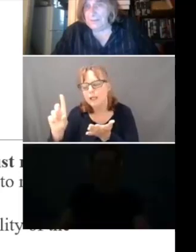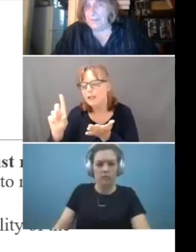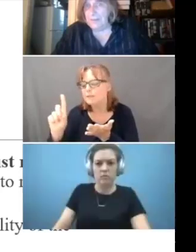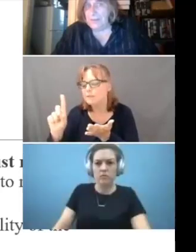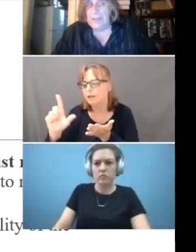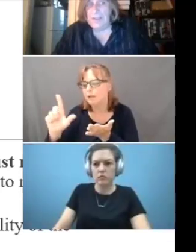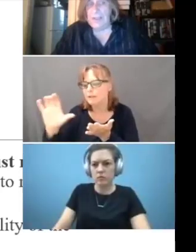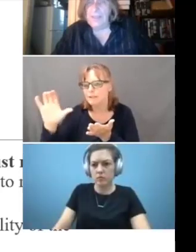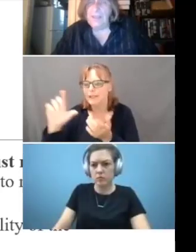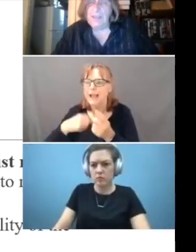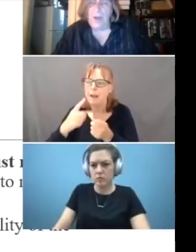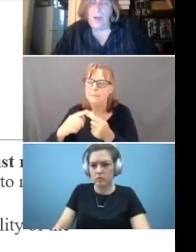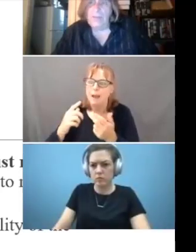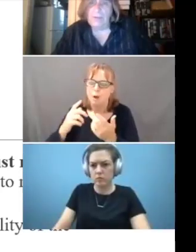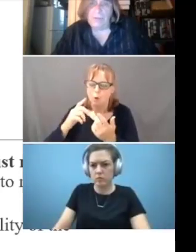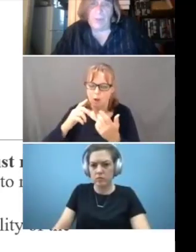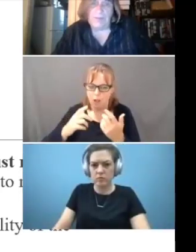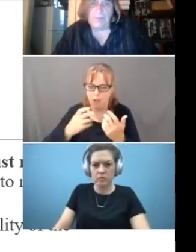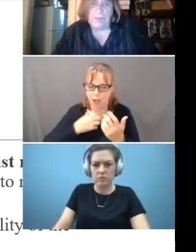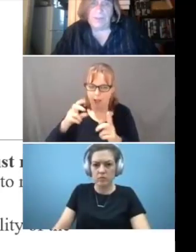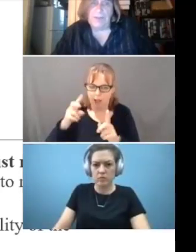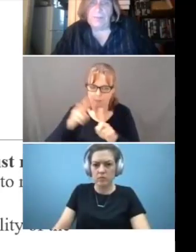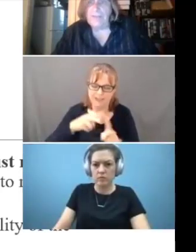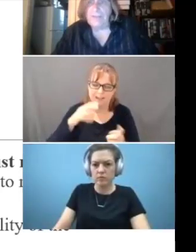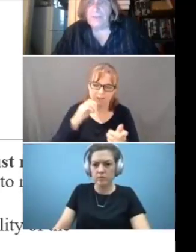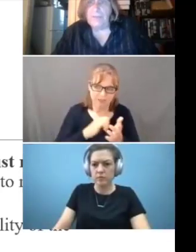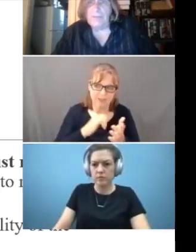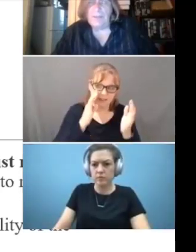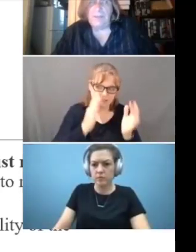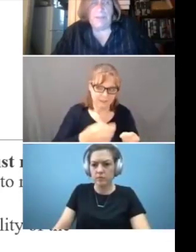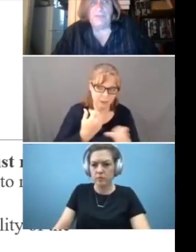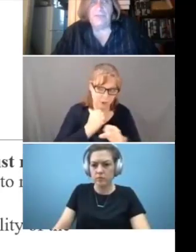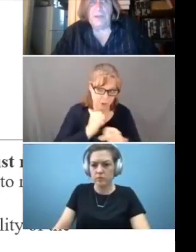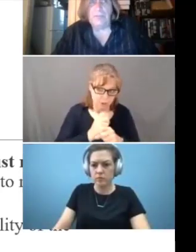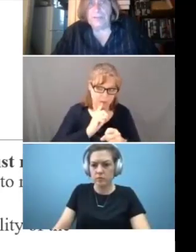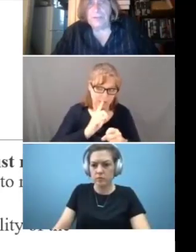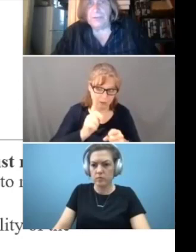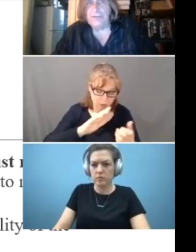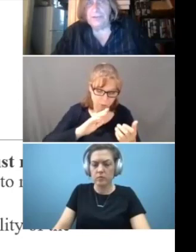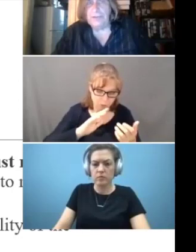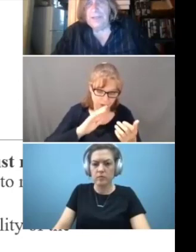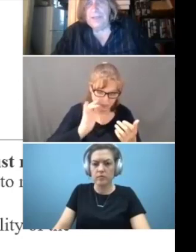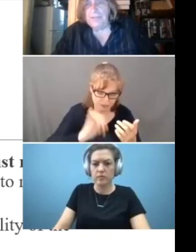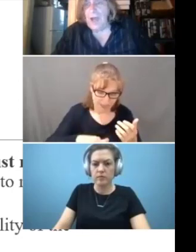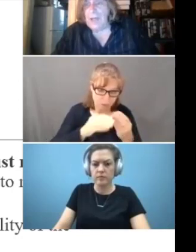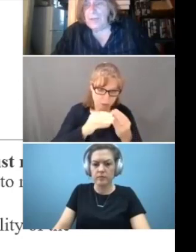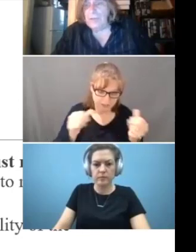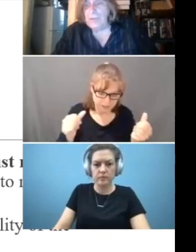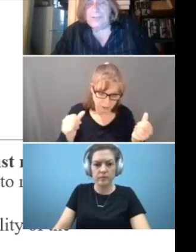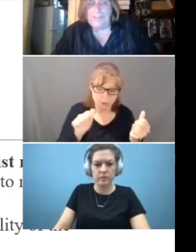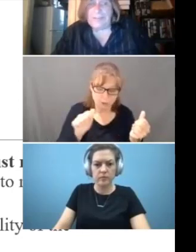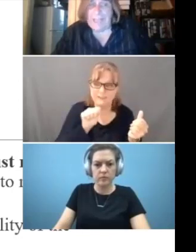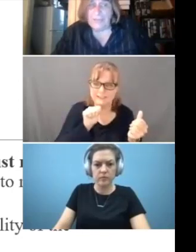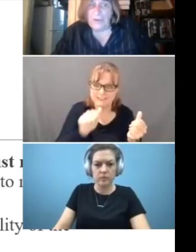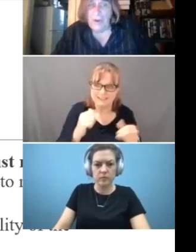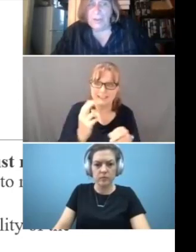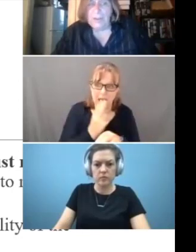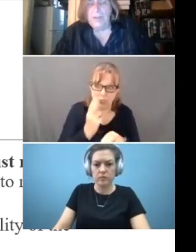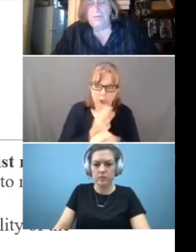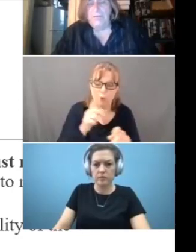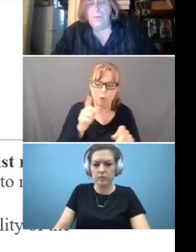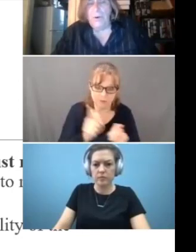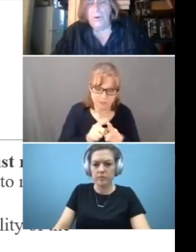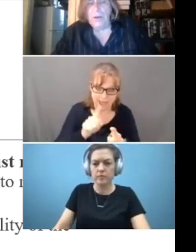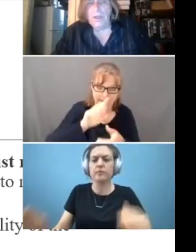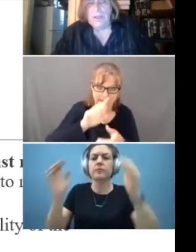that decision. I think it's all of our responsibility to make sure that the administrative resolution is not used as a catch-all